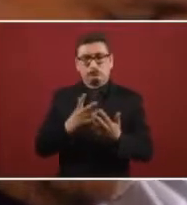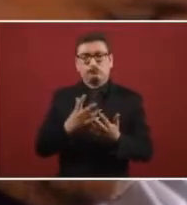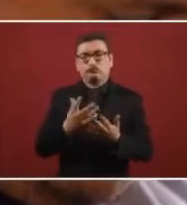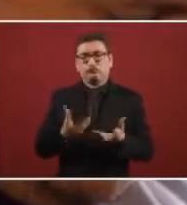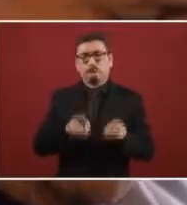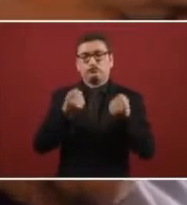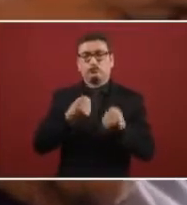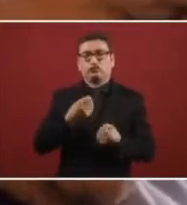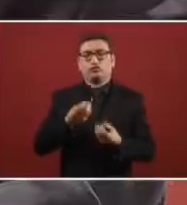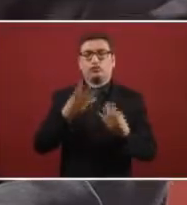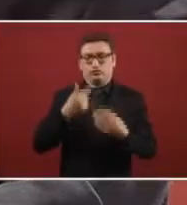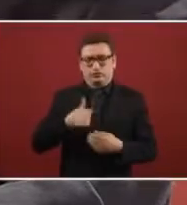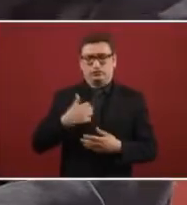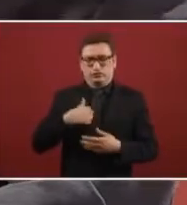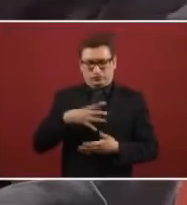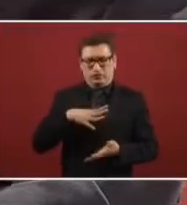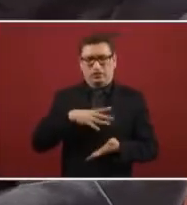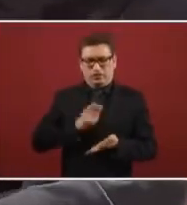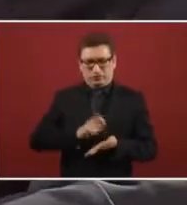have it written down.